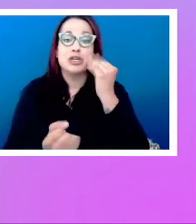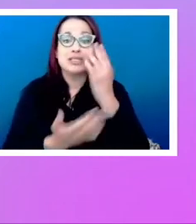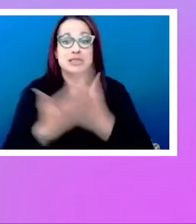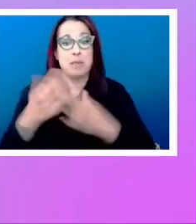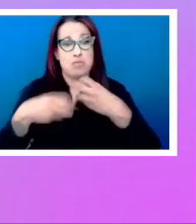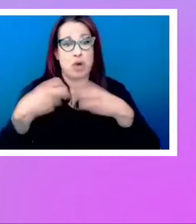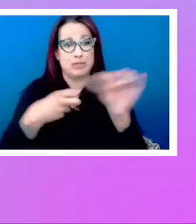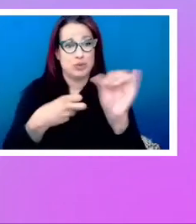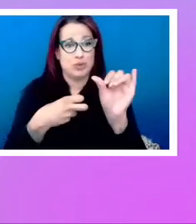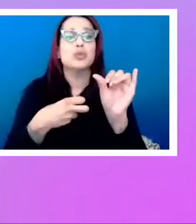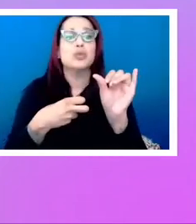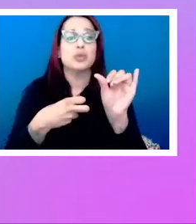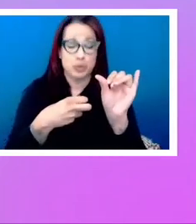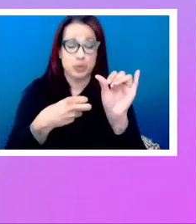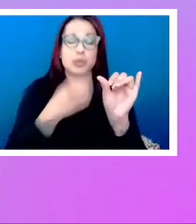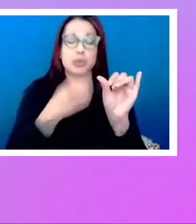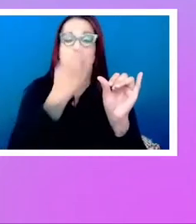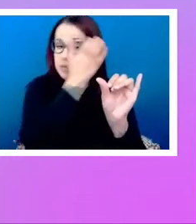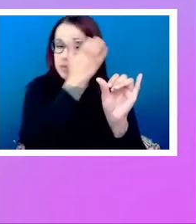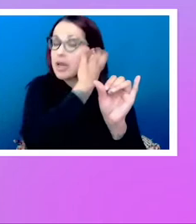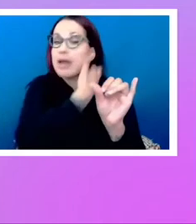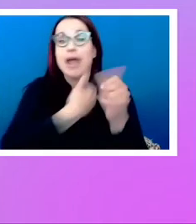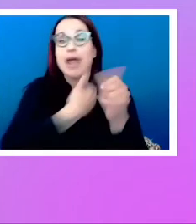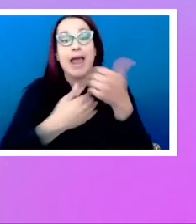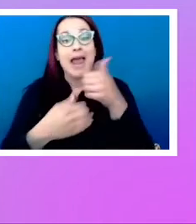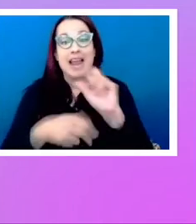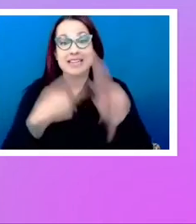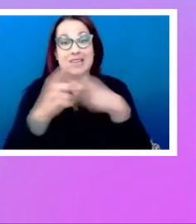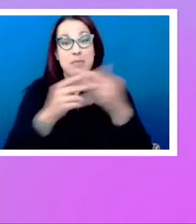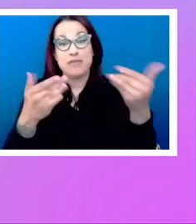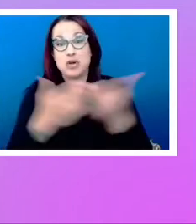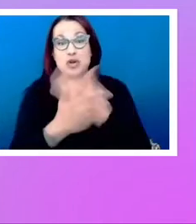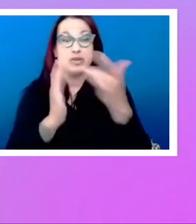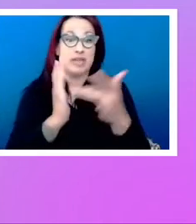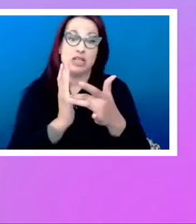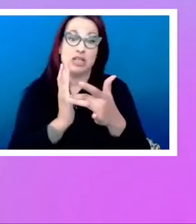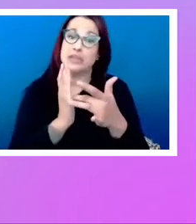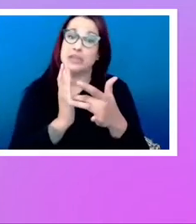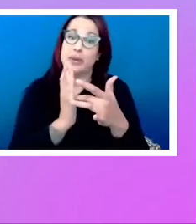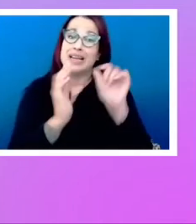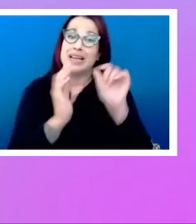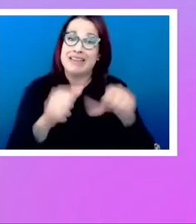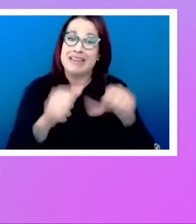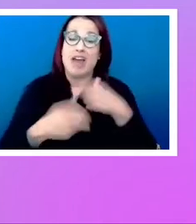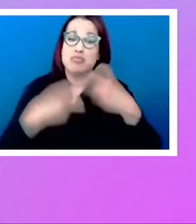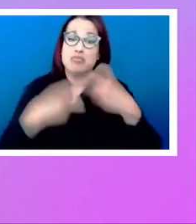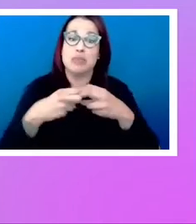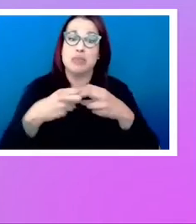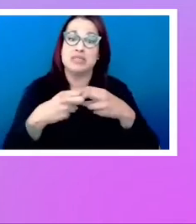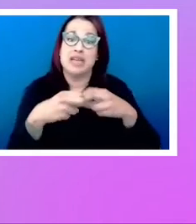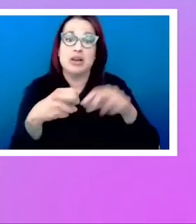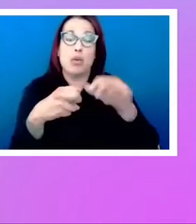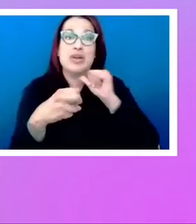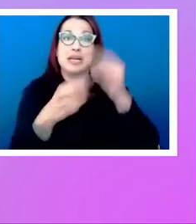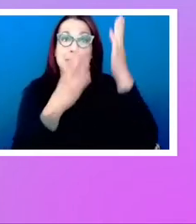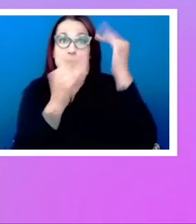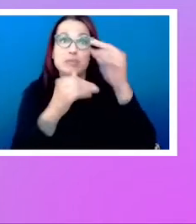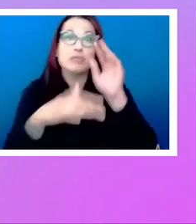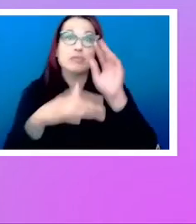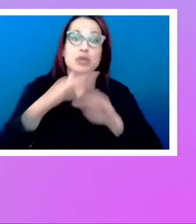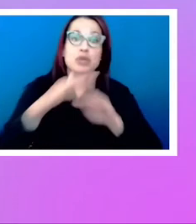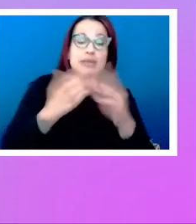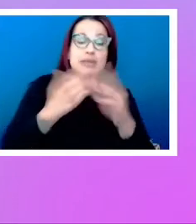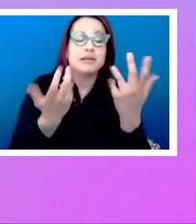You know, when we get any kind of new technology, it could well have some unforeseen problems that we didn't think about, maybe when the spec was being designed